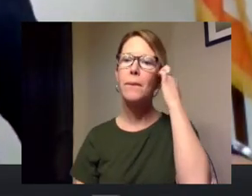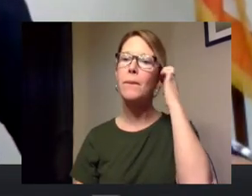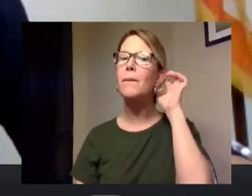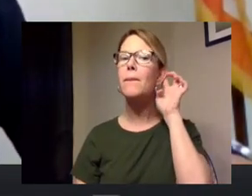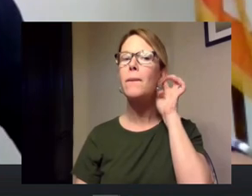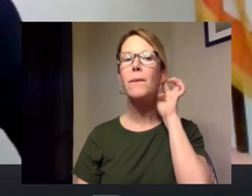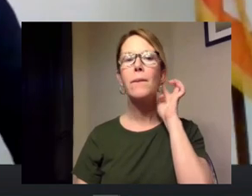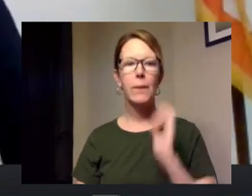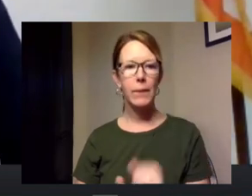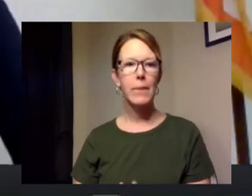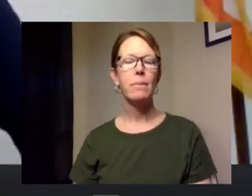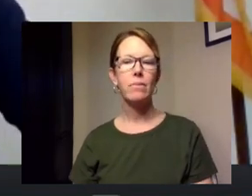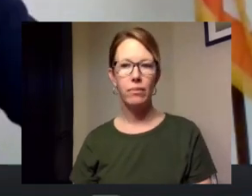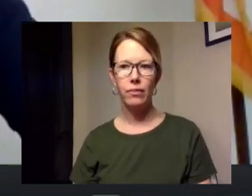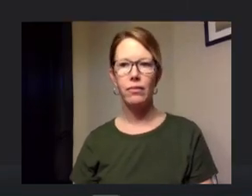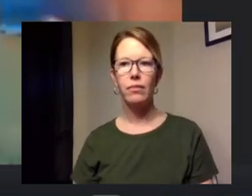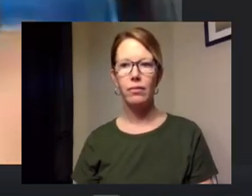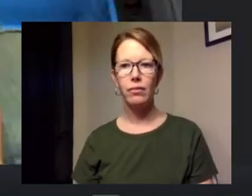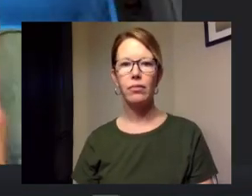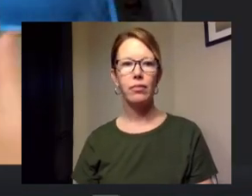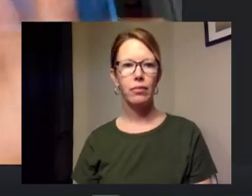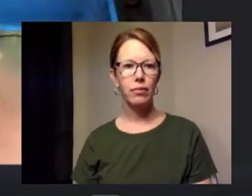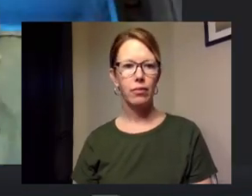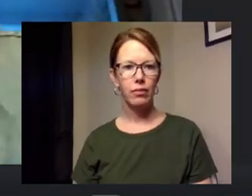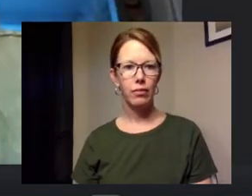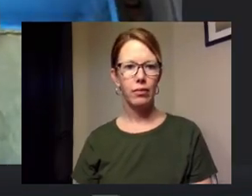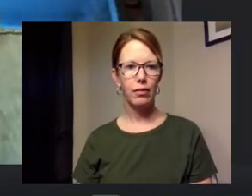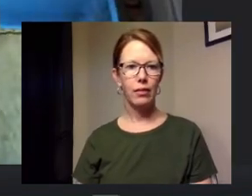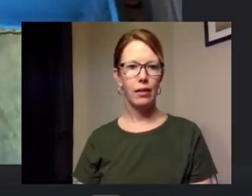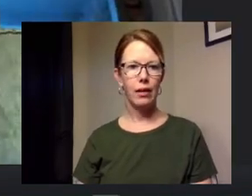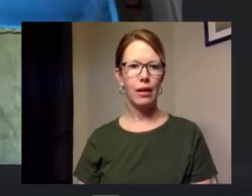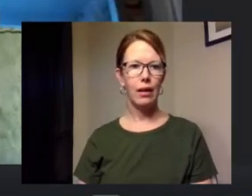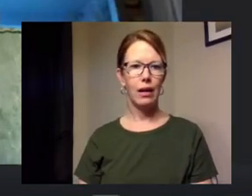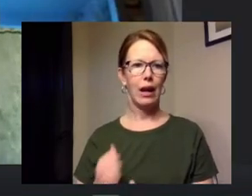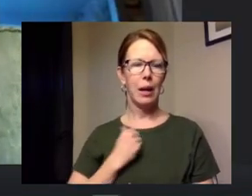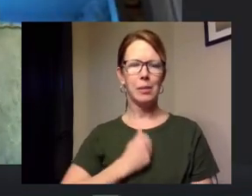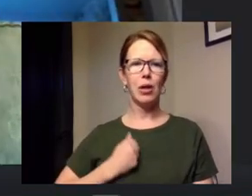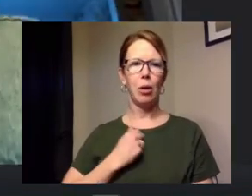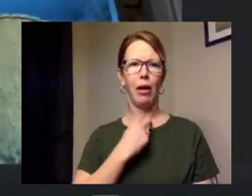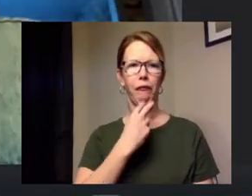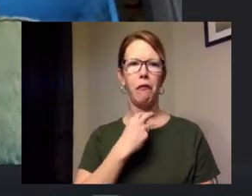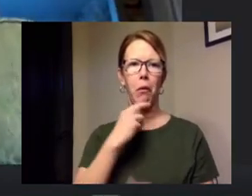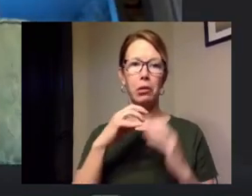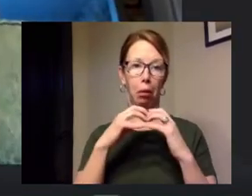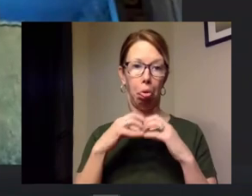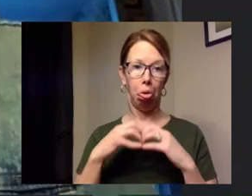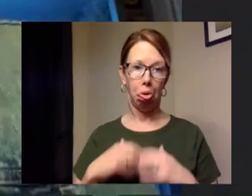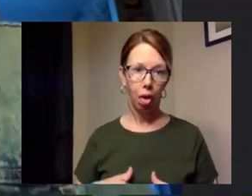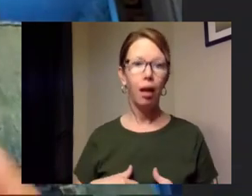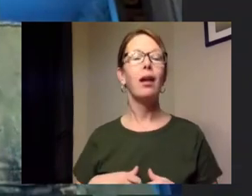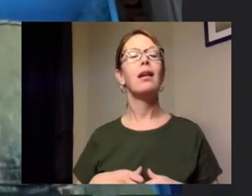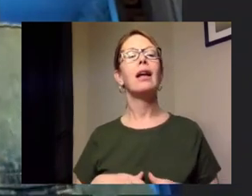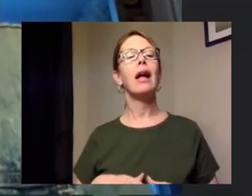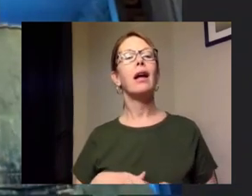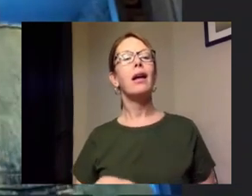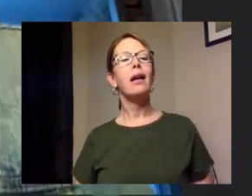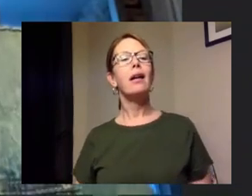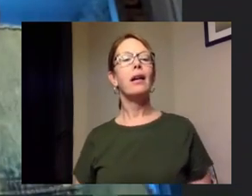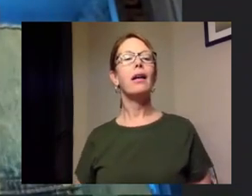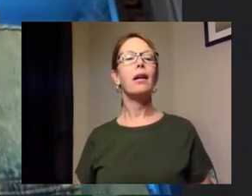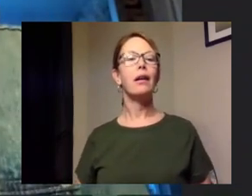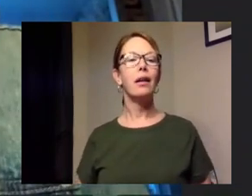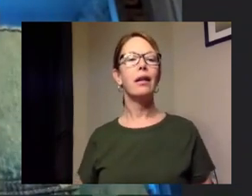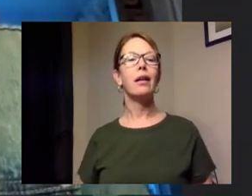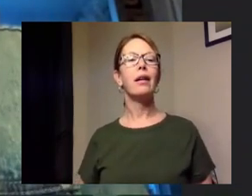people yeah and i'm sorry i'm losing my voice um yeah we we are not only is the